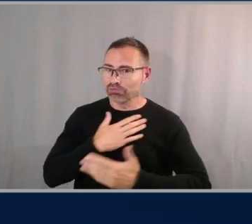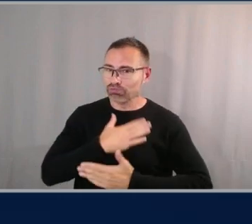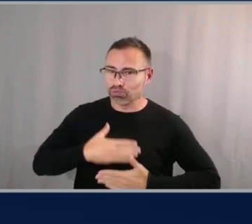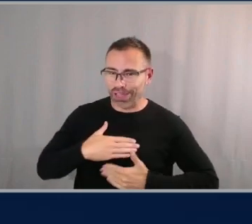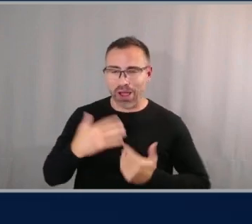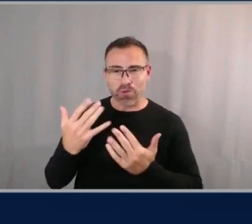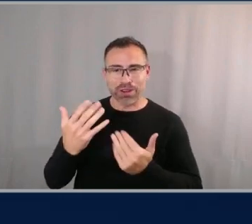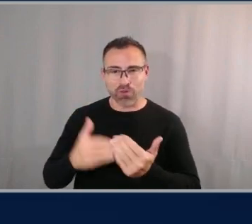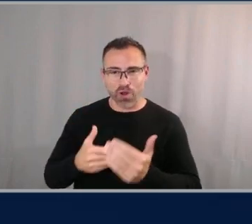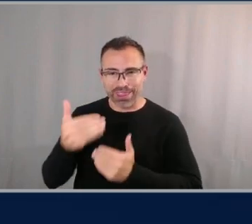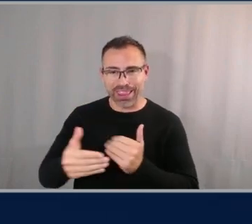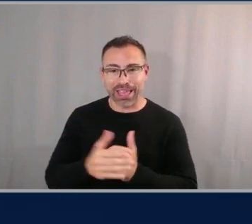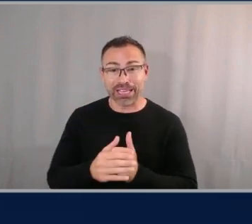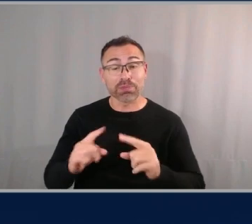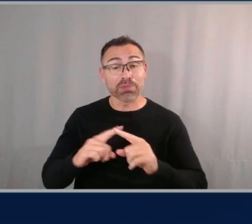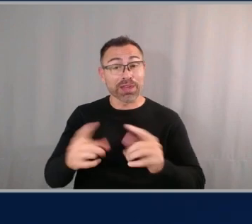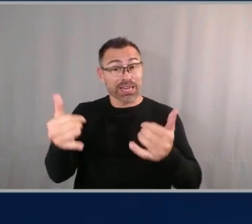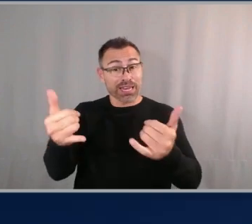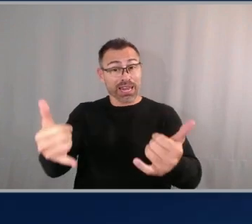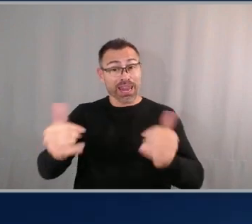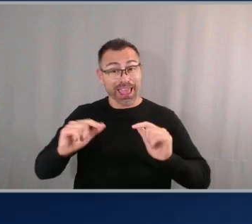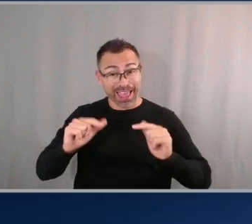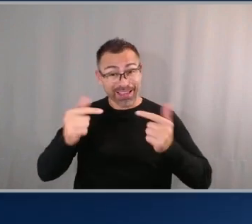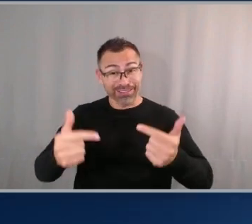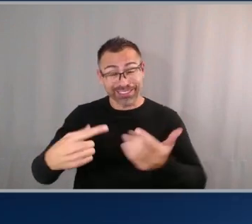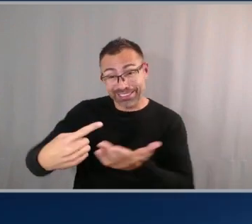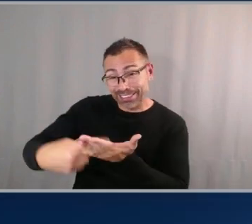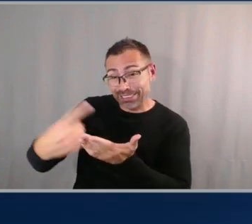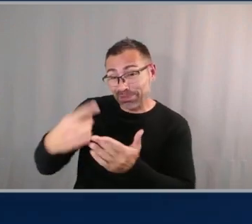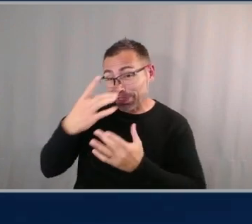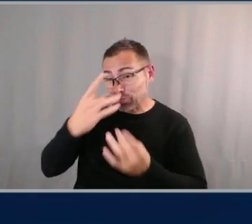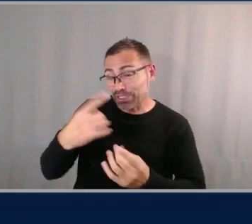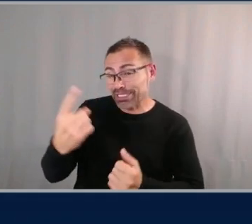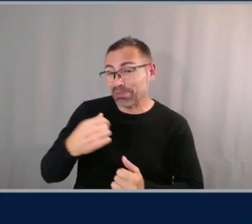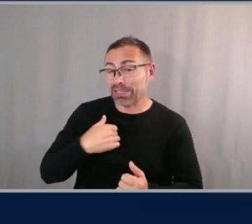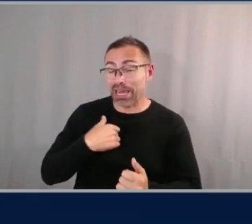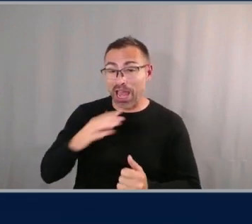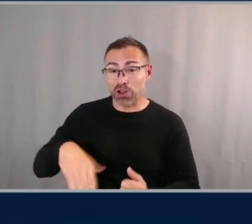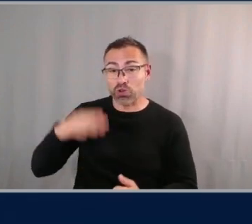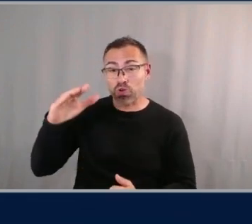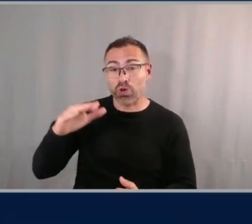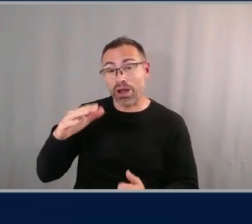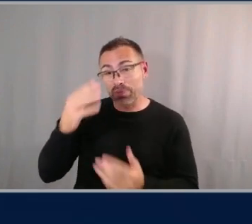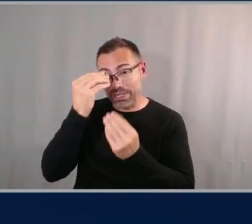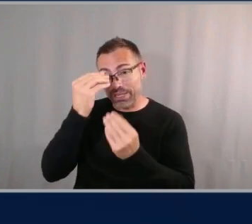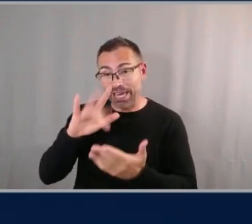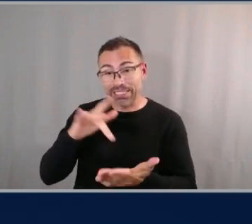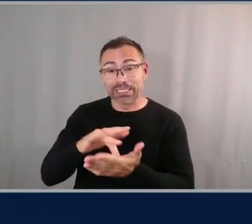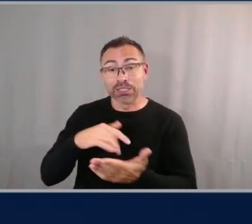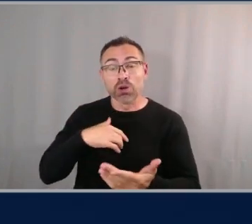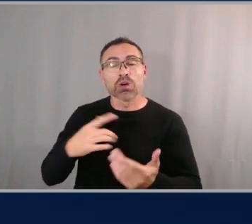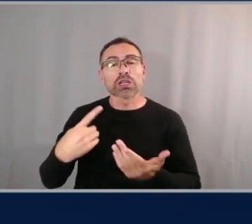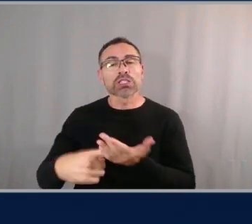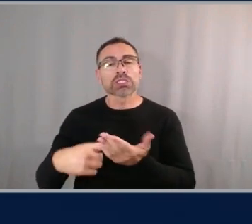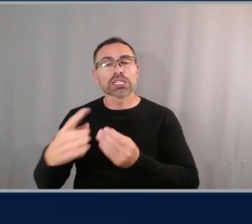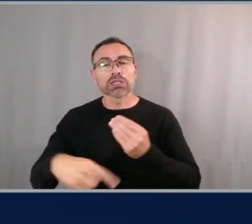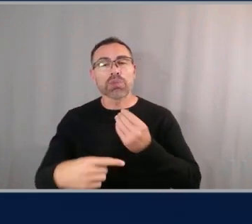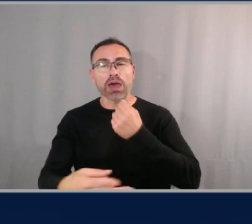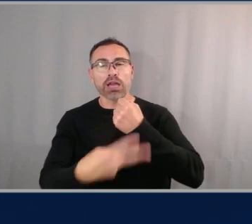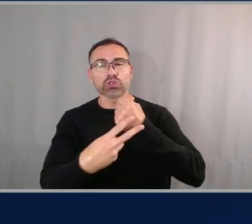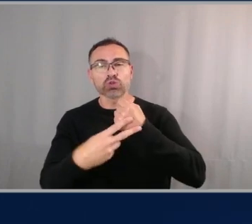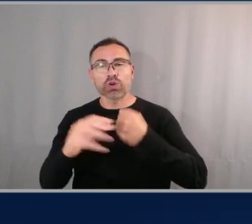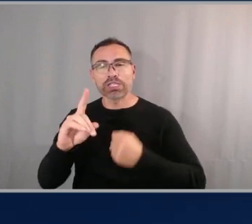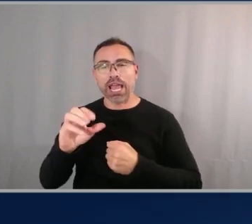talk about something very interesting something kind of near and dear to my heart growing up in the data center it's a storage admin I understand we are joined by a special guest today